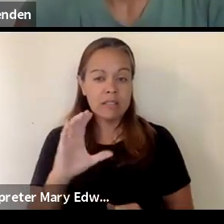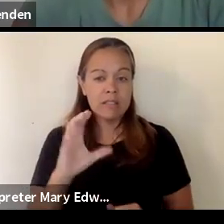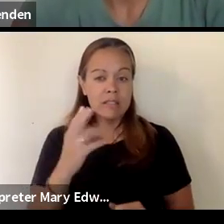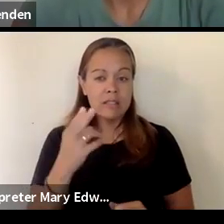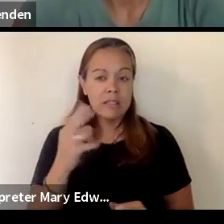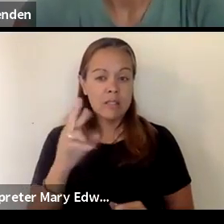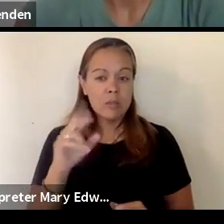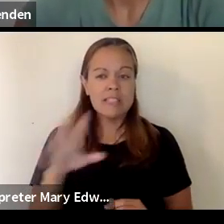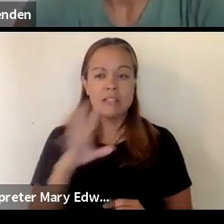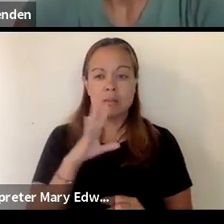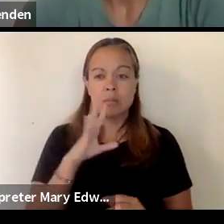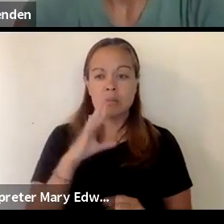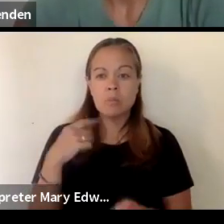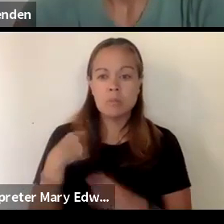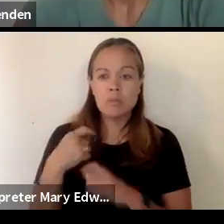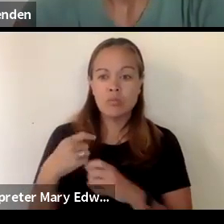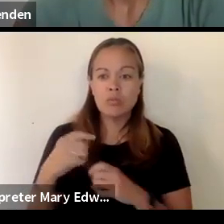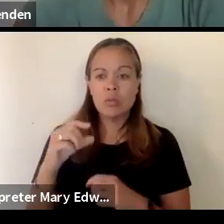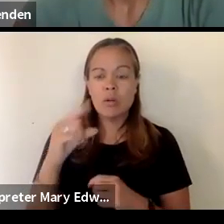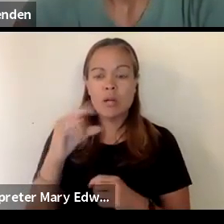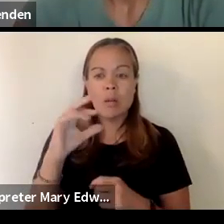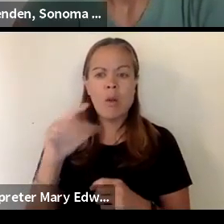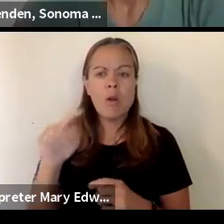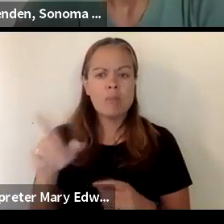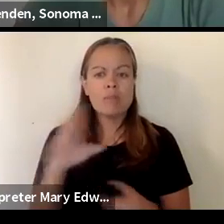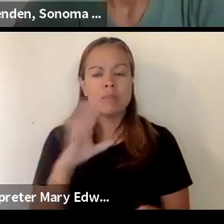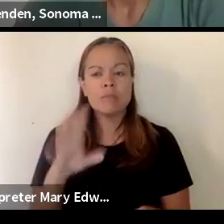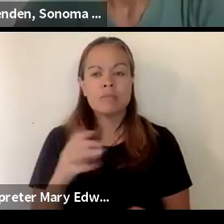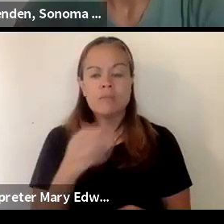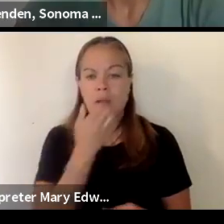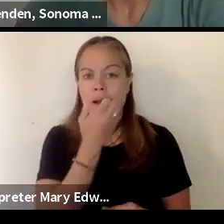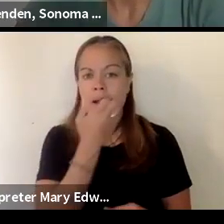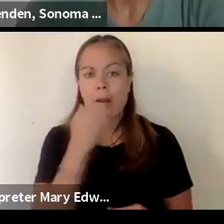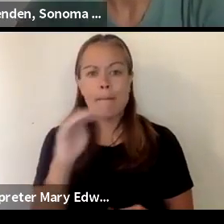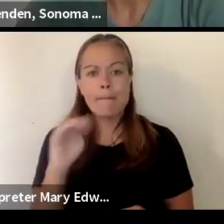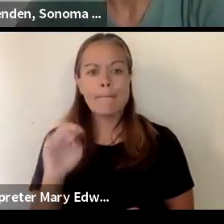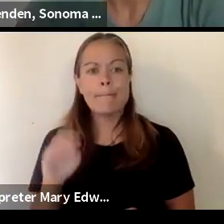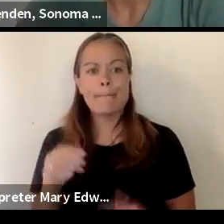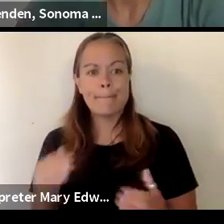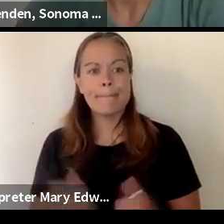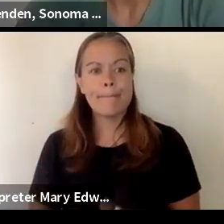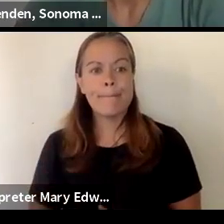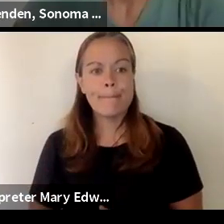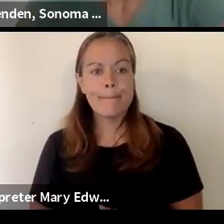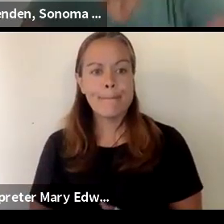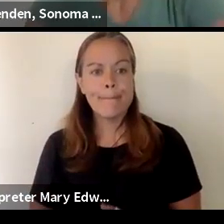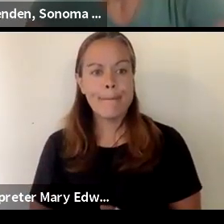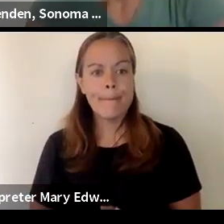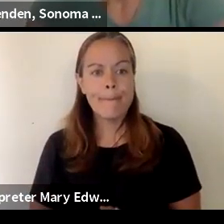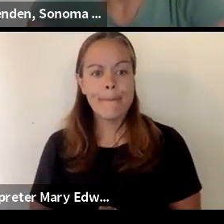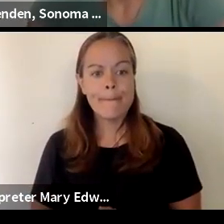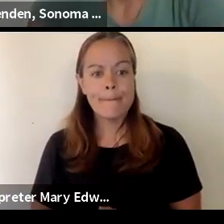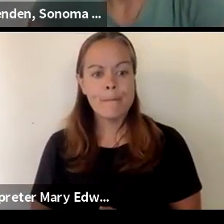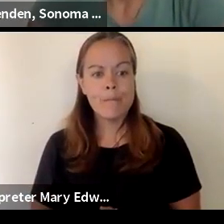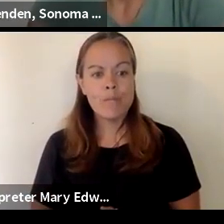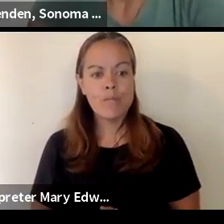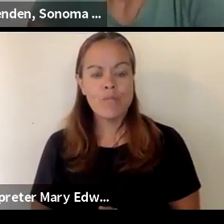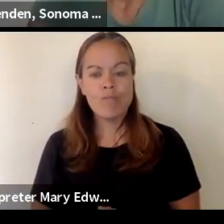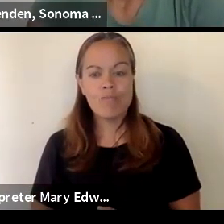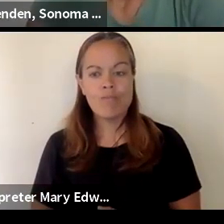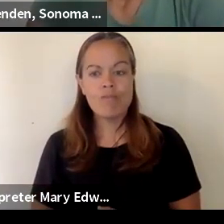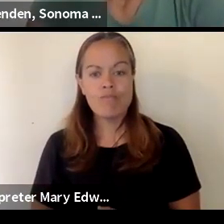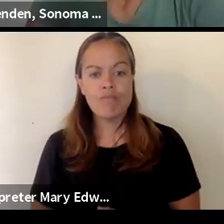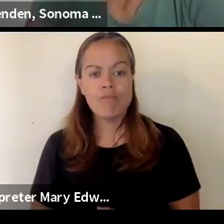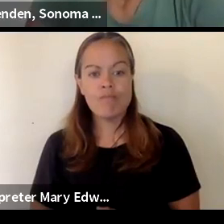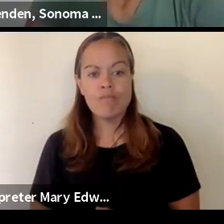gilbert buenas noches y benvenidos a la sesión informativa esta sesión informativa se está transmitiendo en vivo